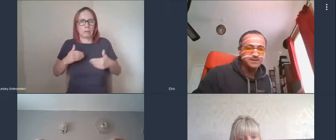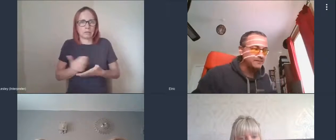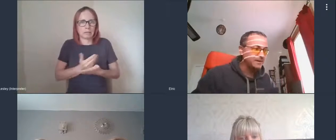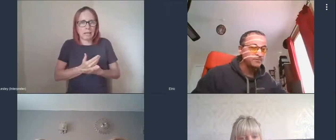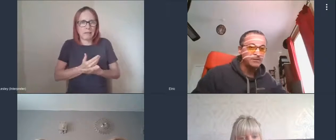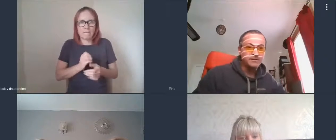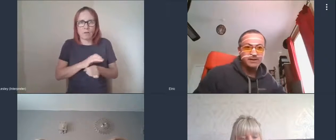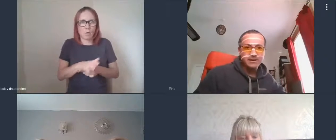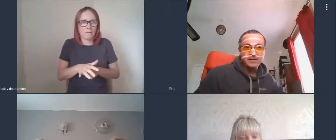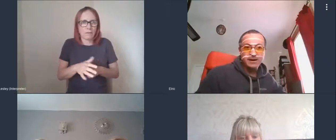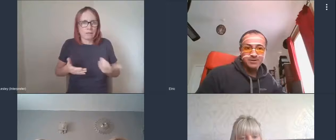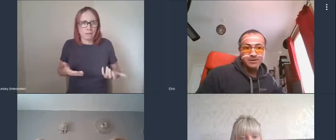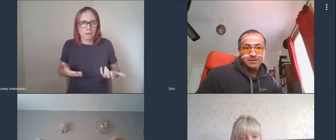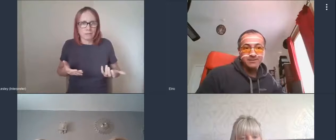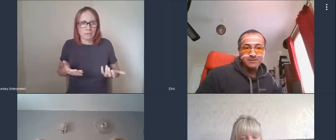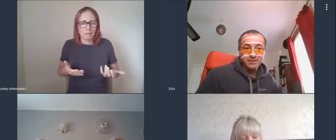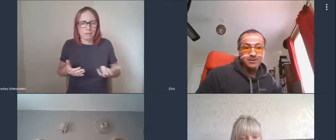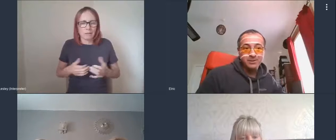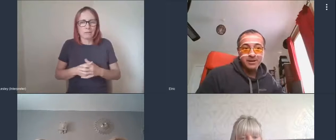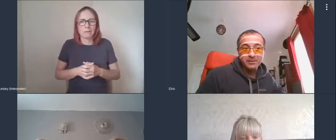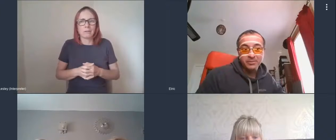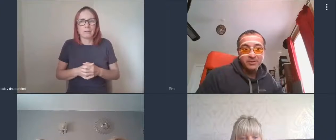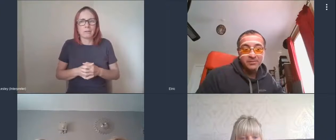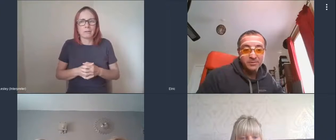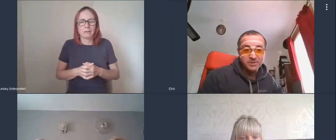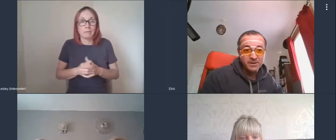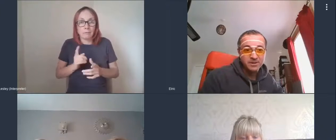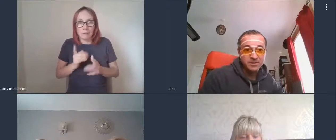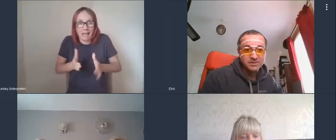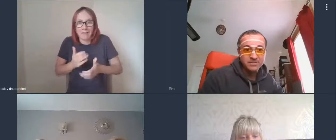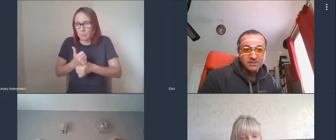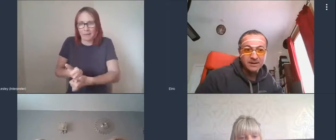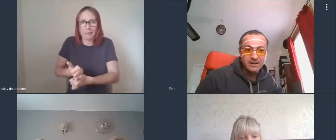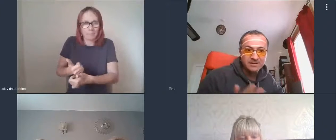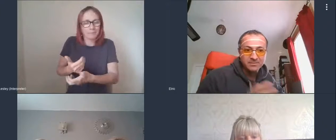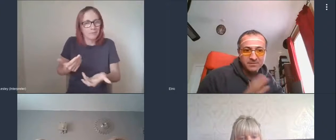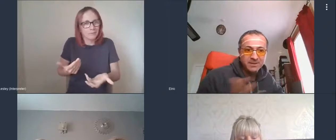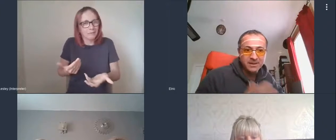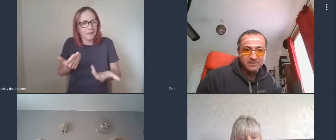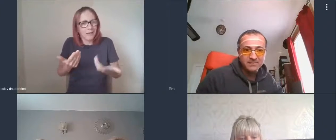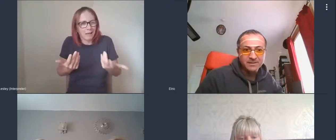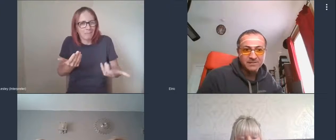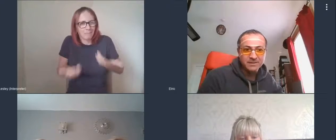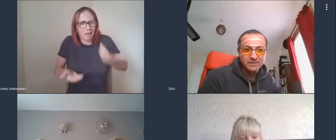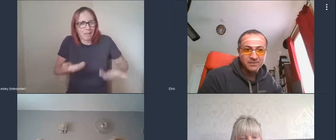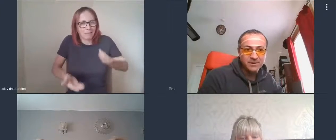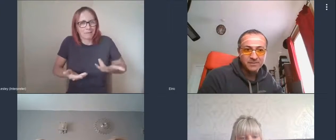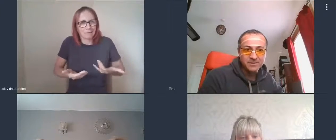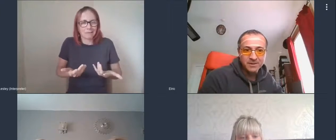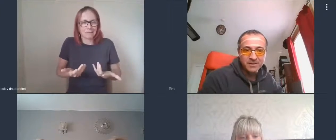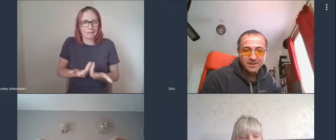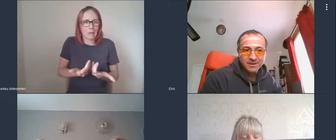balancing that with actually we need to help, we need to do something here. So how has it been getting that together?